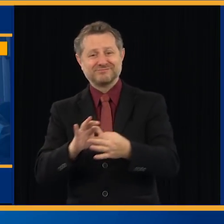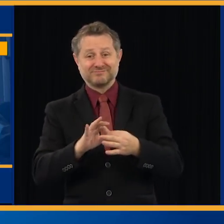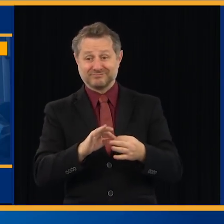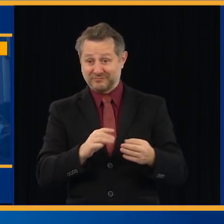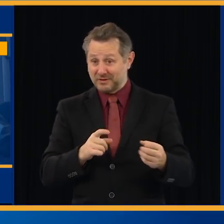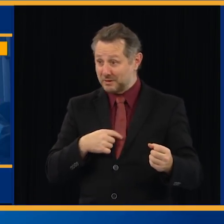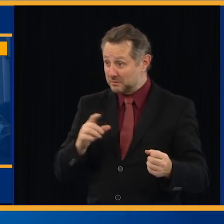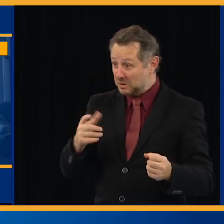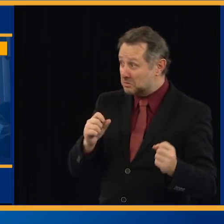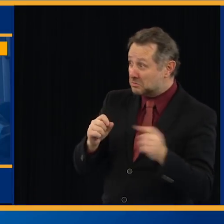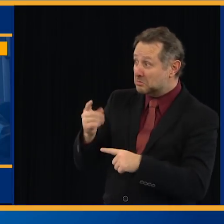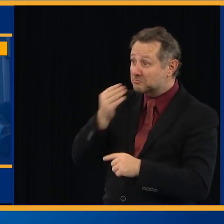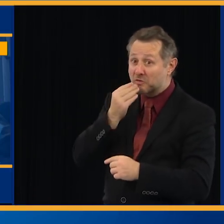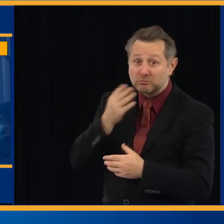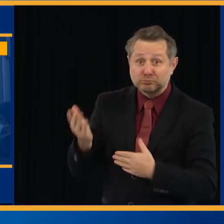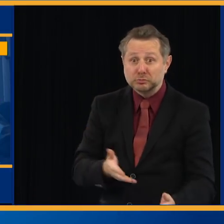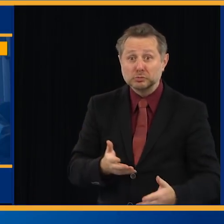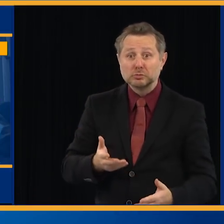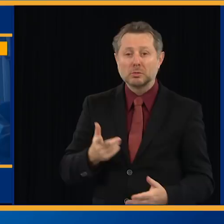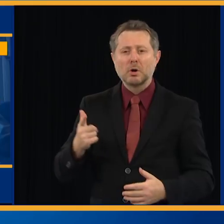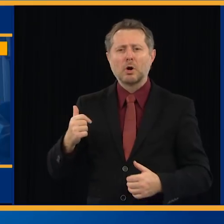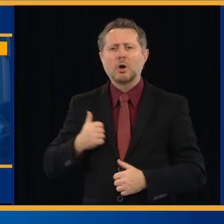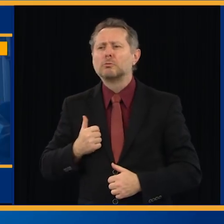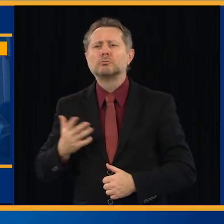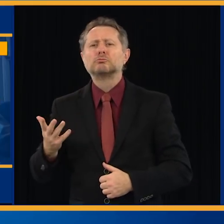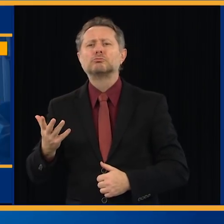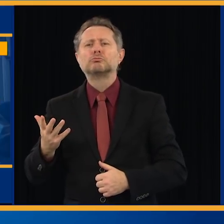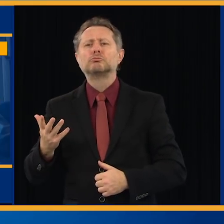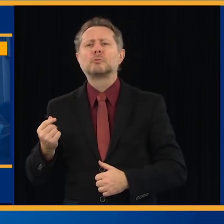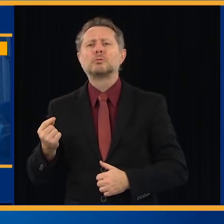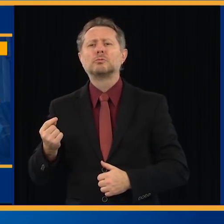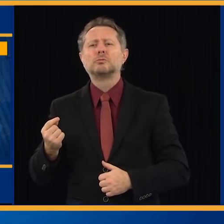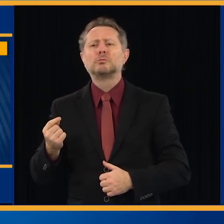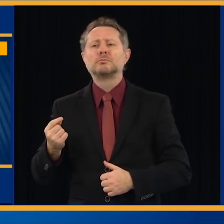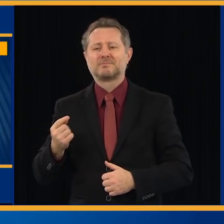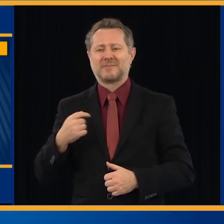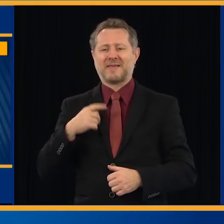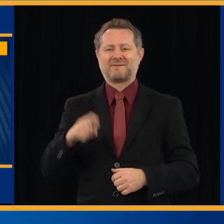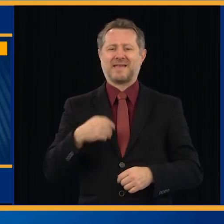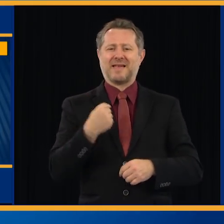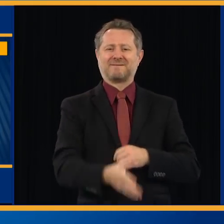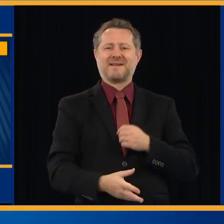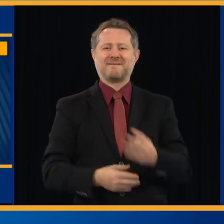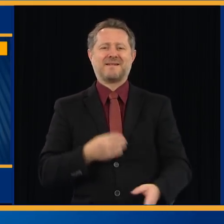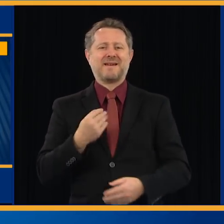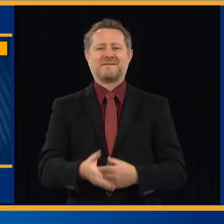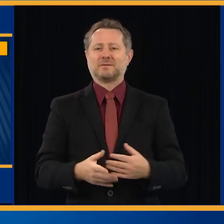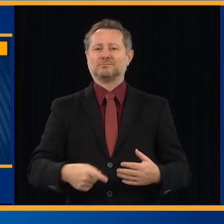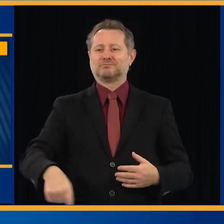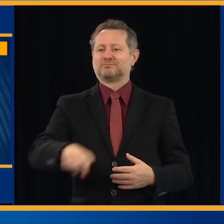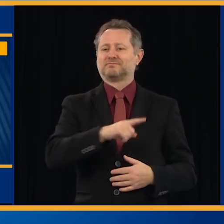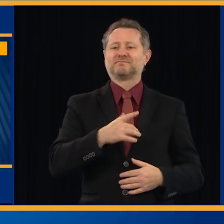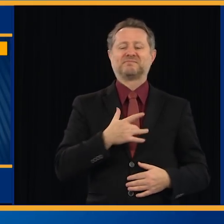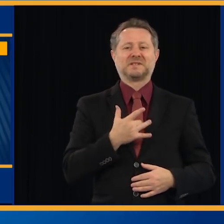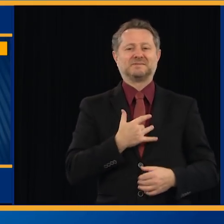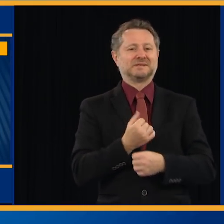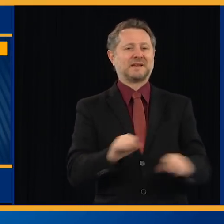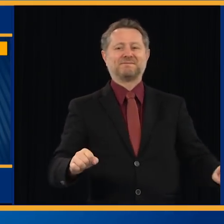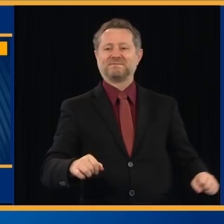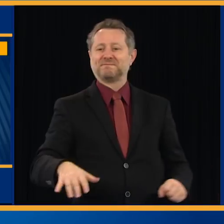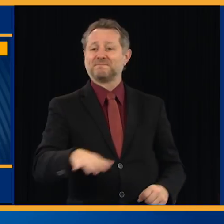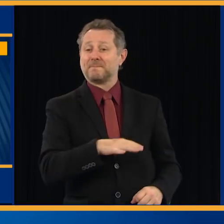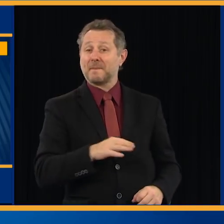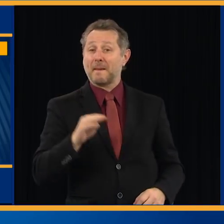What's your obligation? It's to do everything you're doing you can do to make sure that they are safe while they're doing it. The MTA